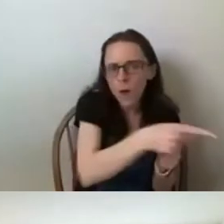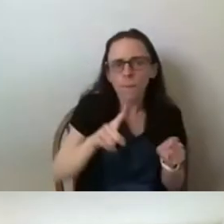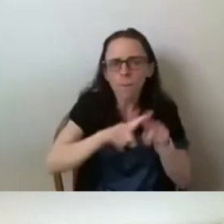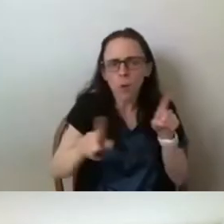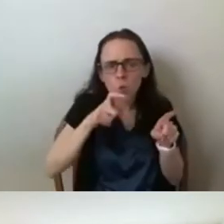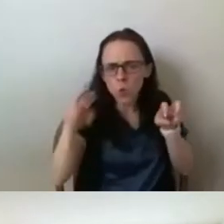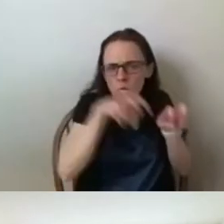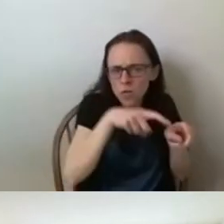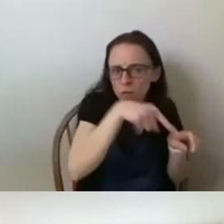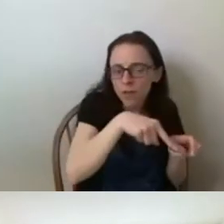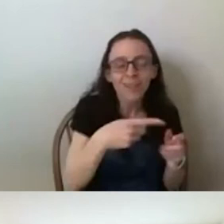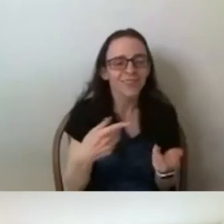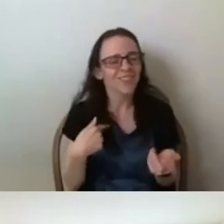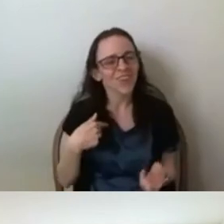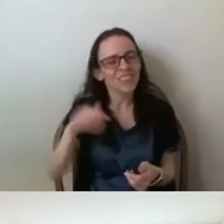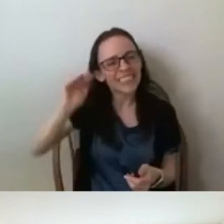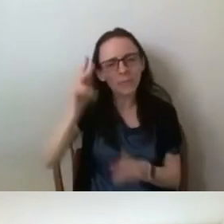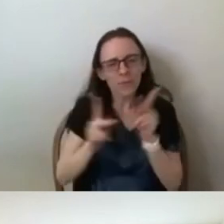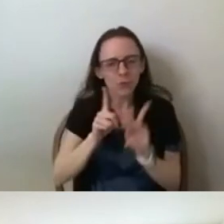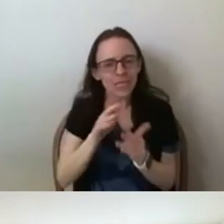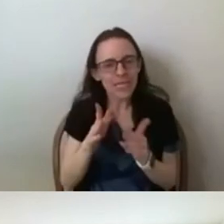it, which I really like.